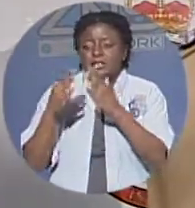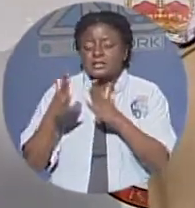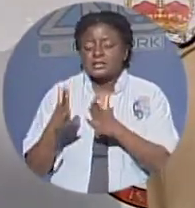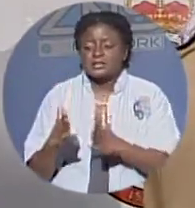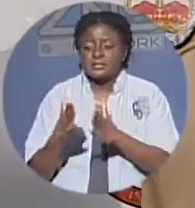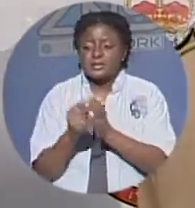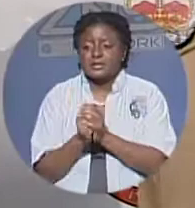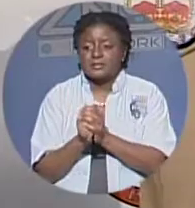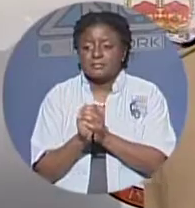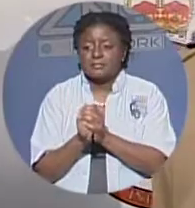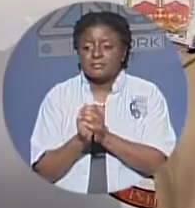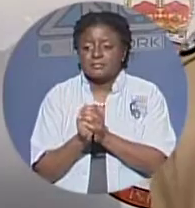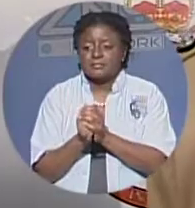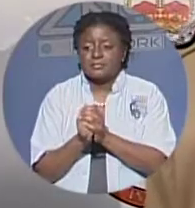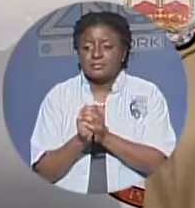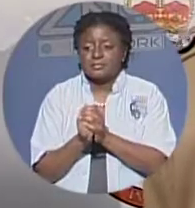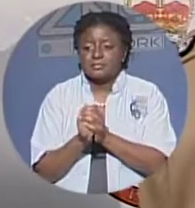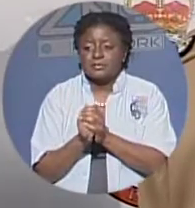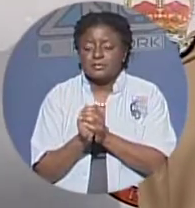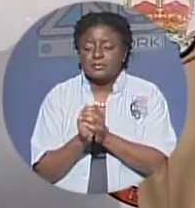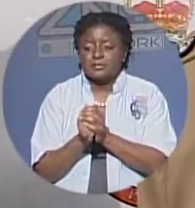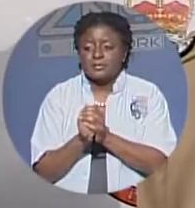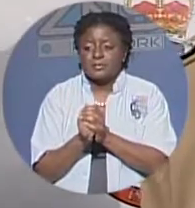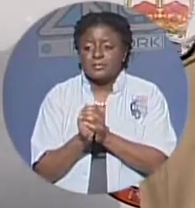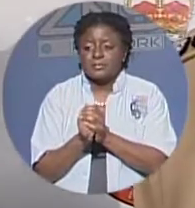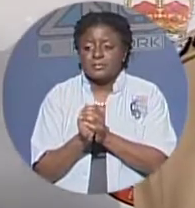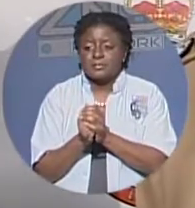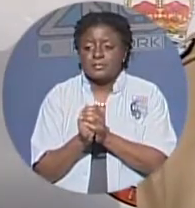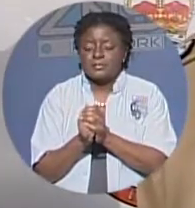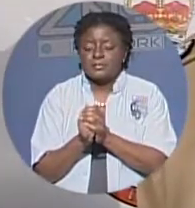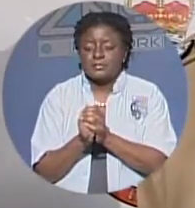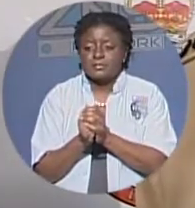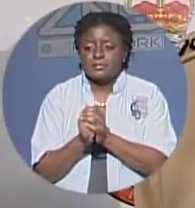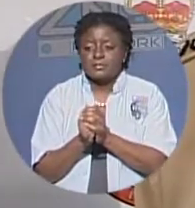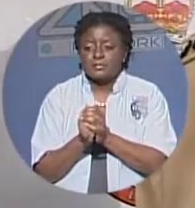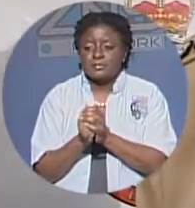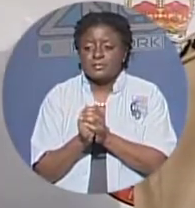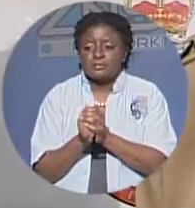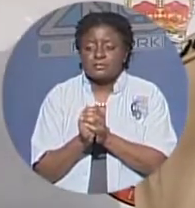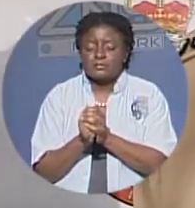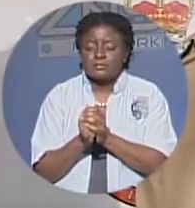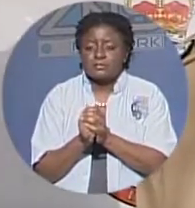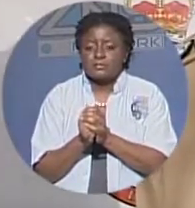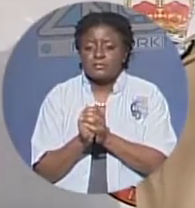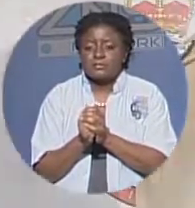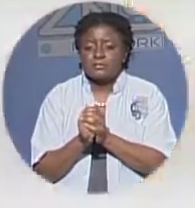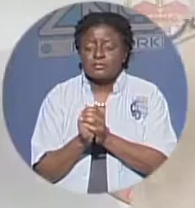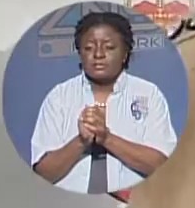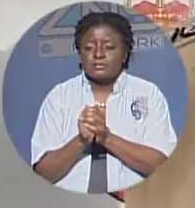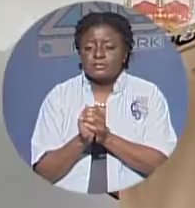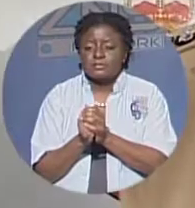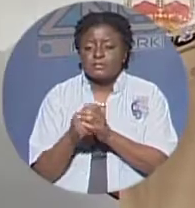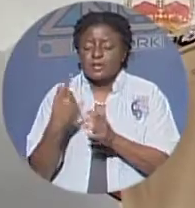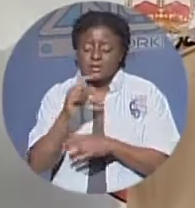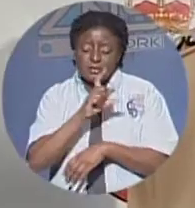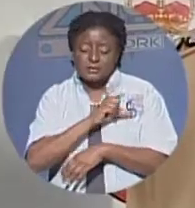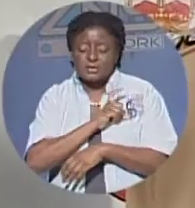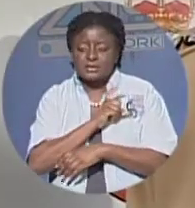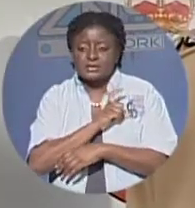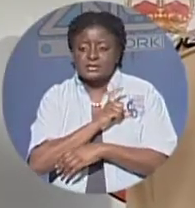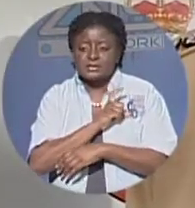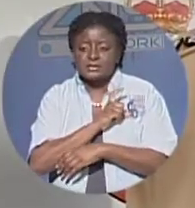directed someplace else have to be transferred to these areas to make up which ordinary is not prepared for these areas the police